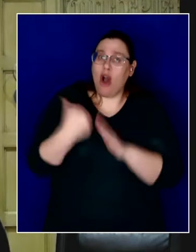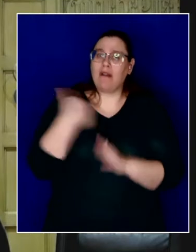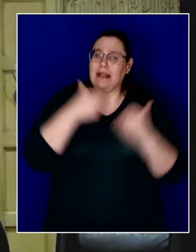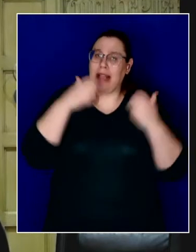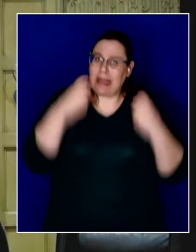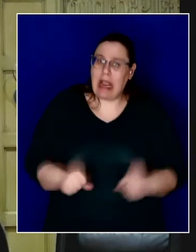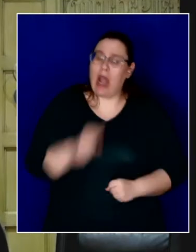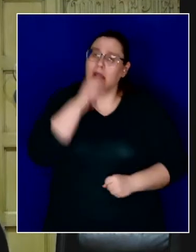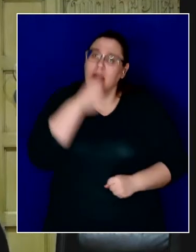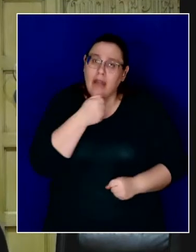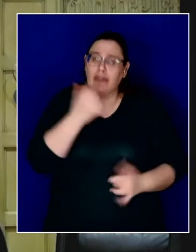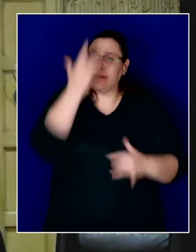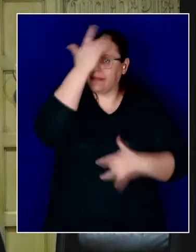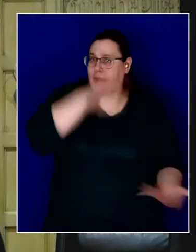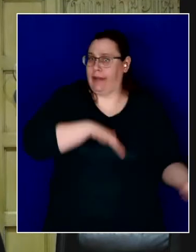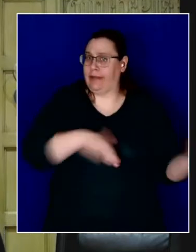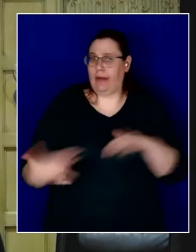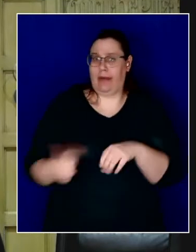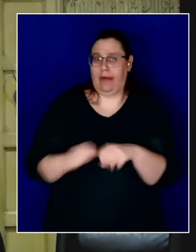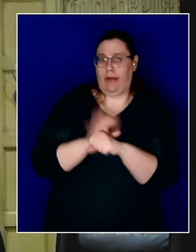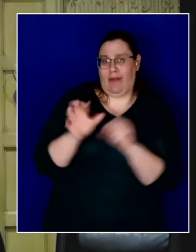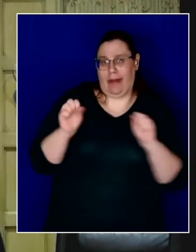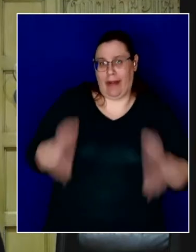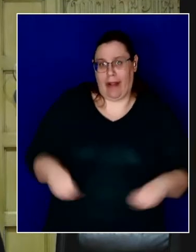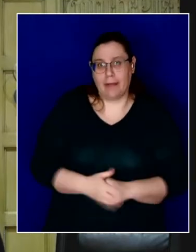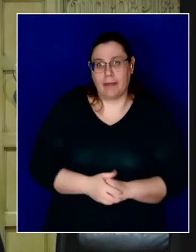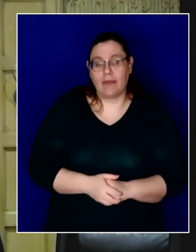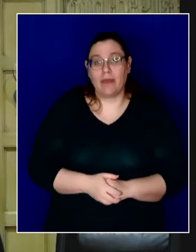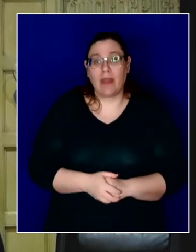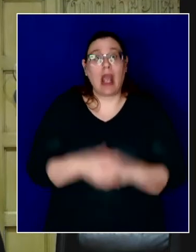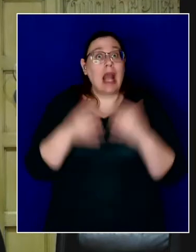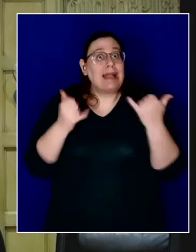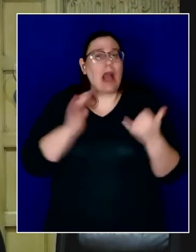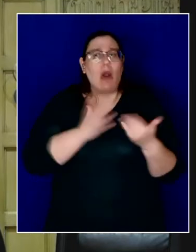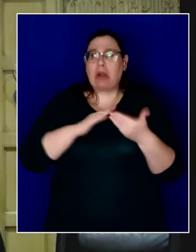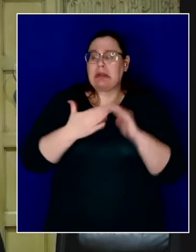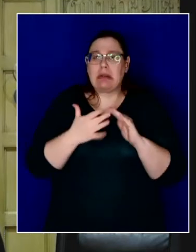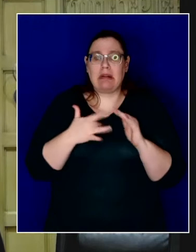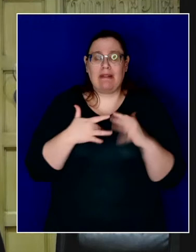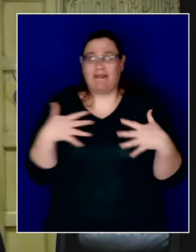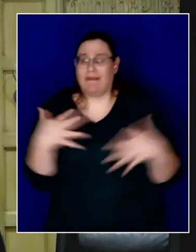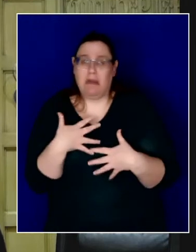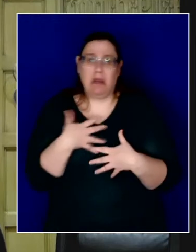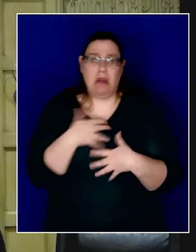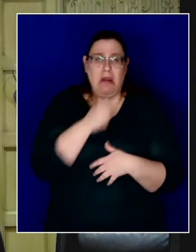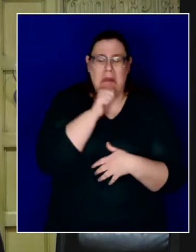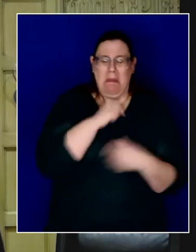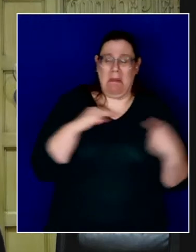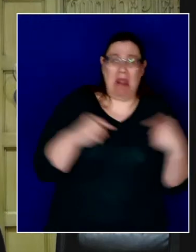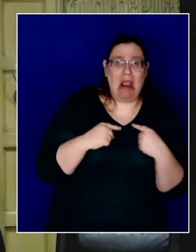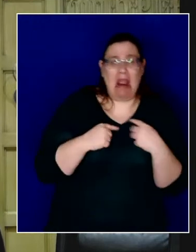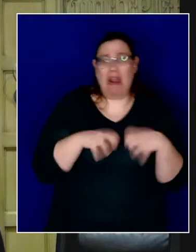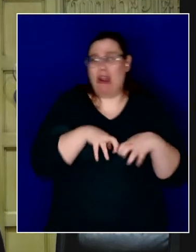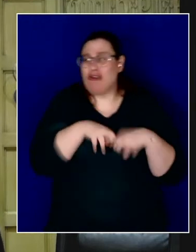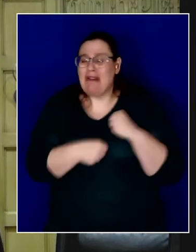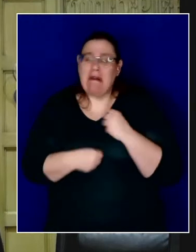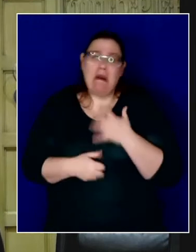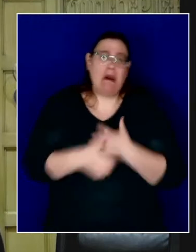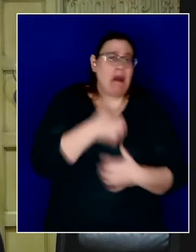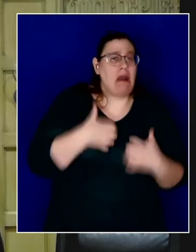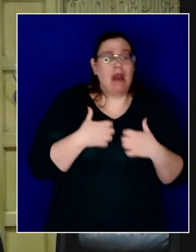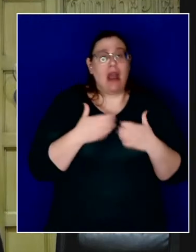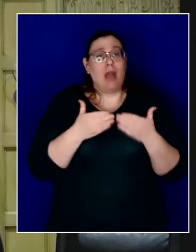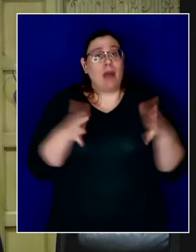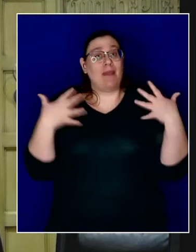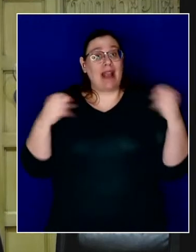And now, our city has been enveloped in fear, and pain, and grief. And our public health officials tell us that